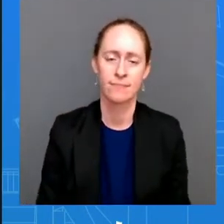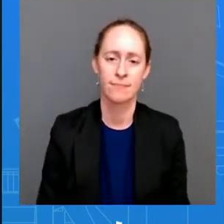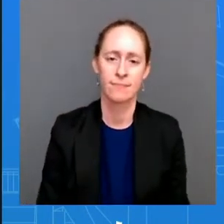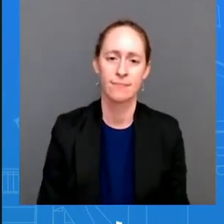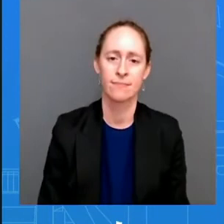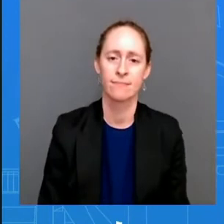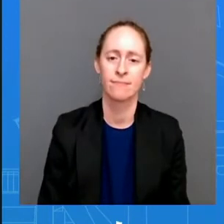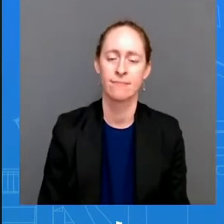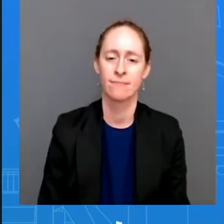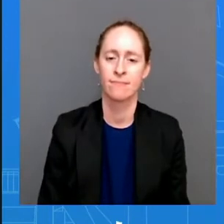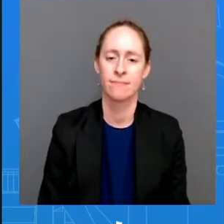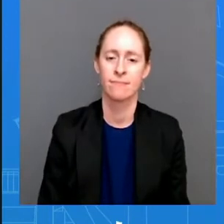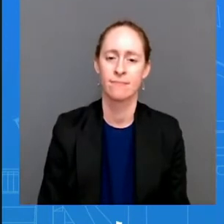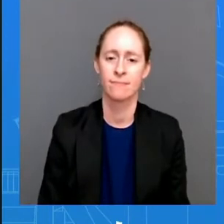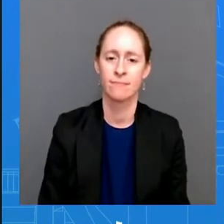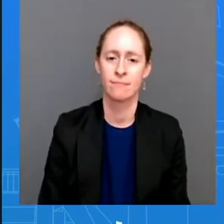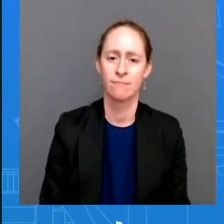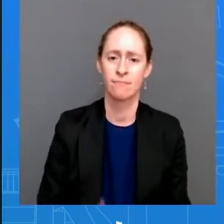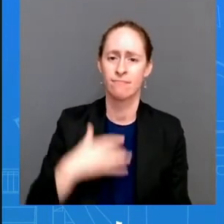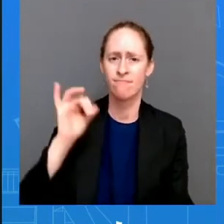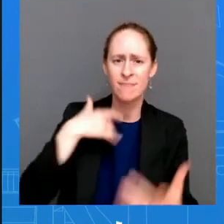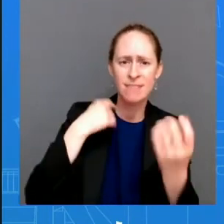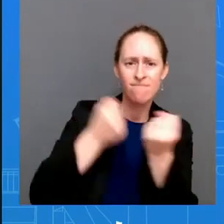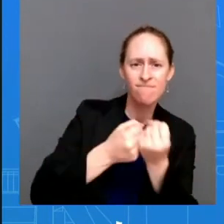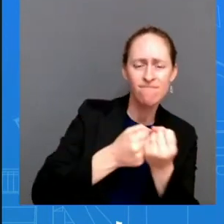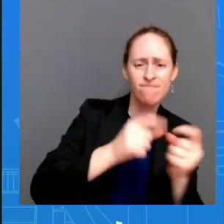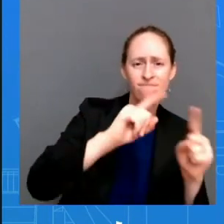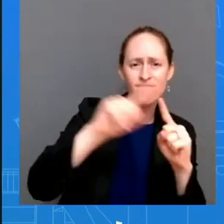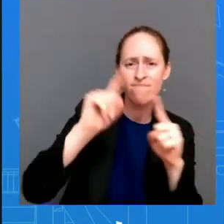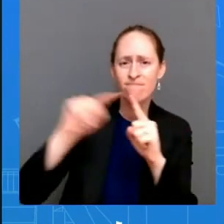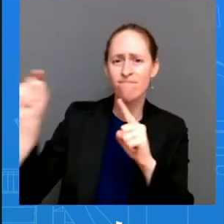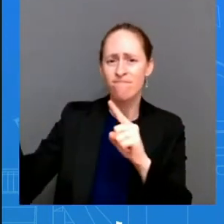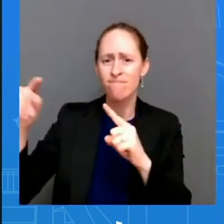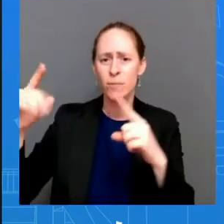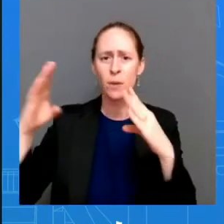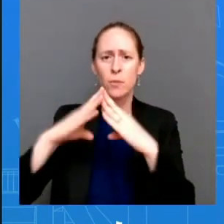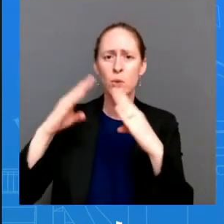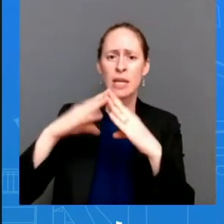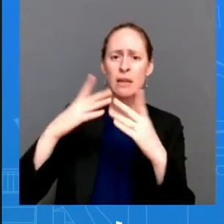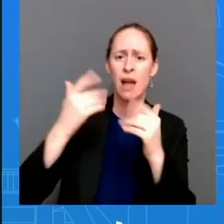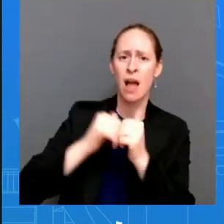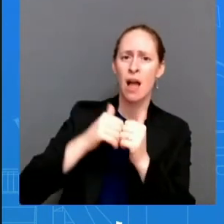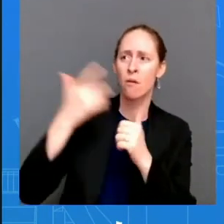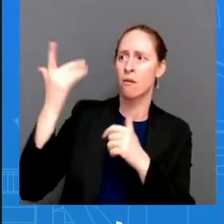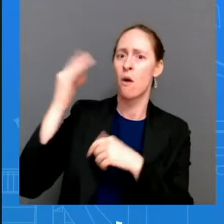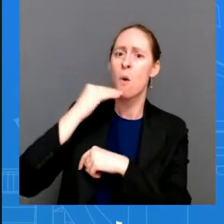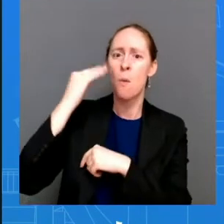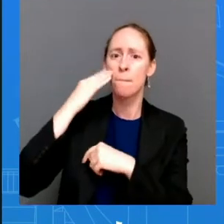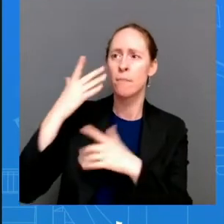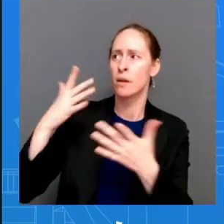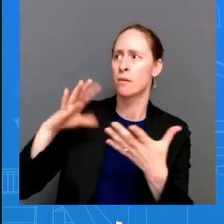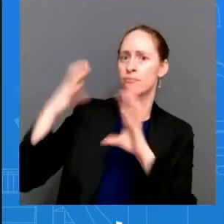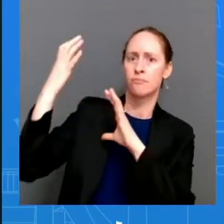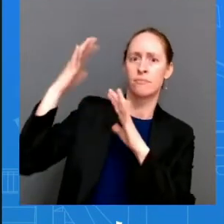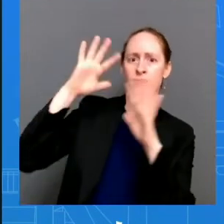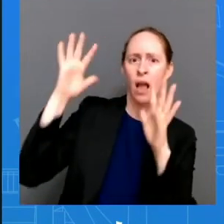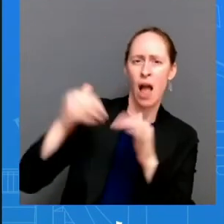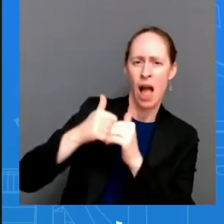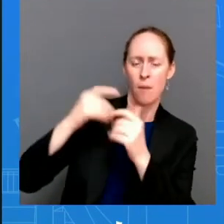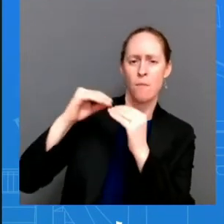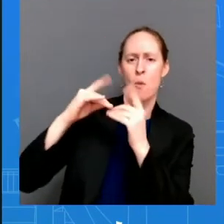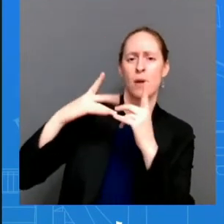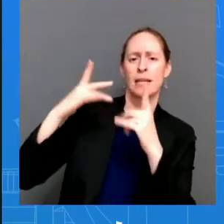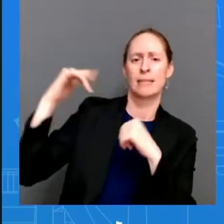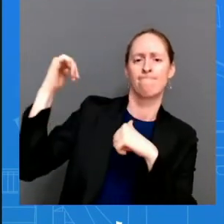weather events like wildfires including through the 2.3 billion dollars in fema funds that president biden announced